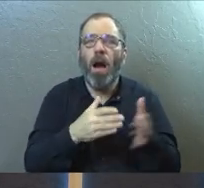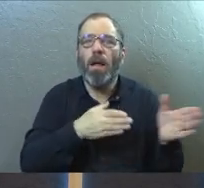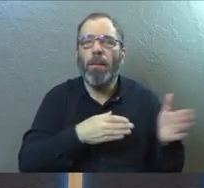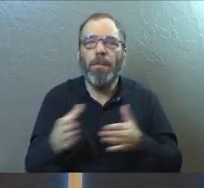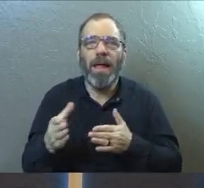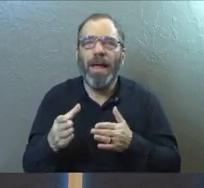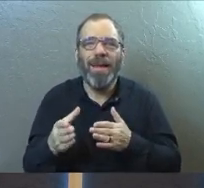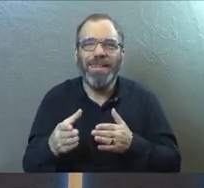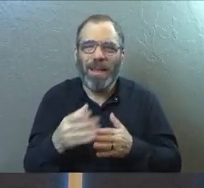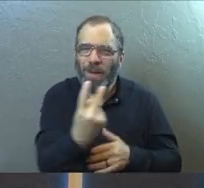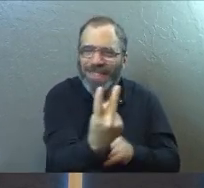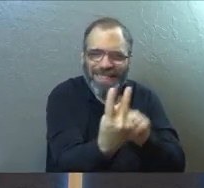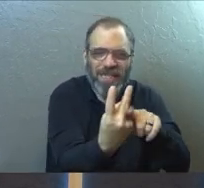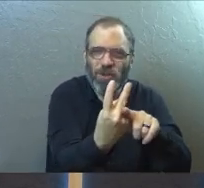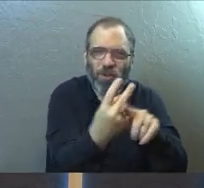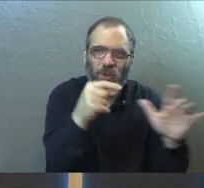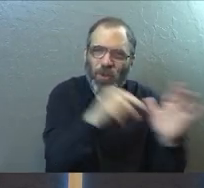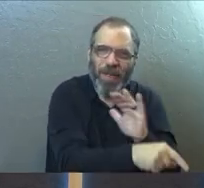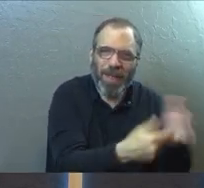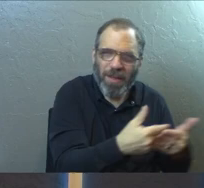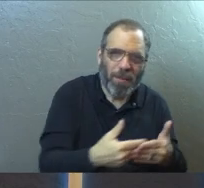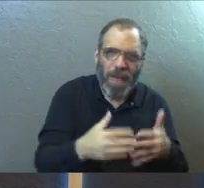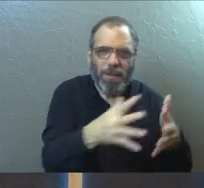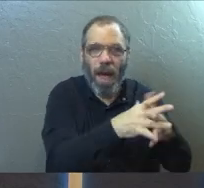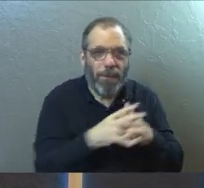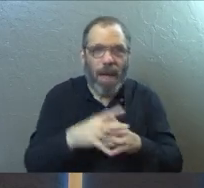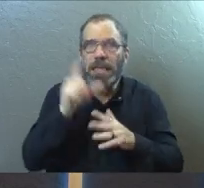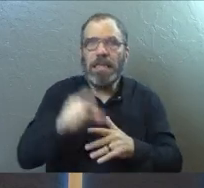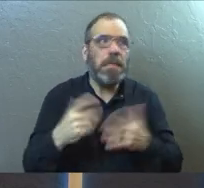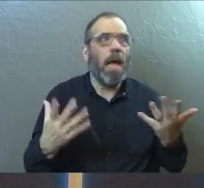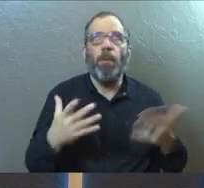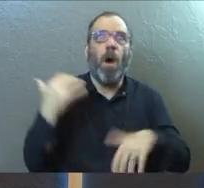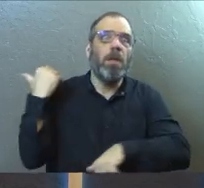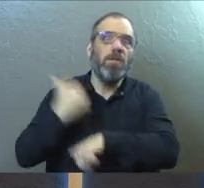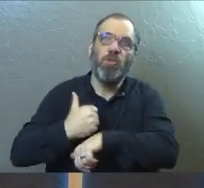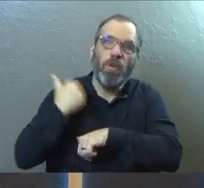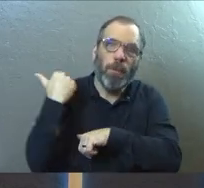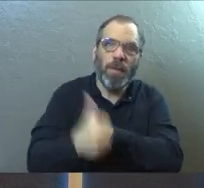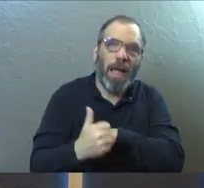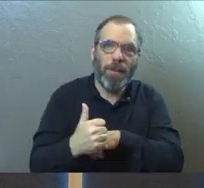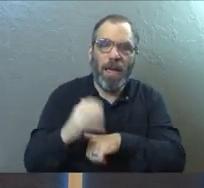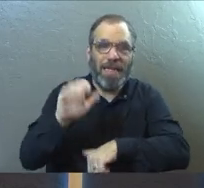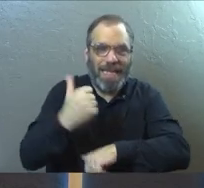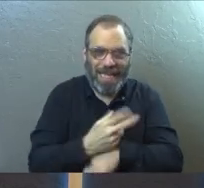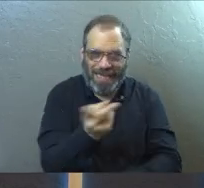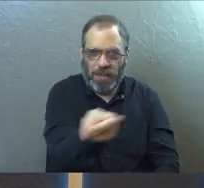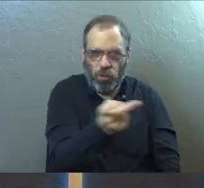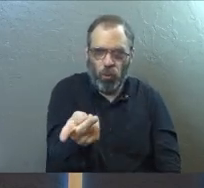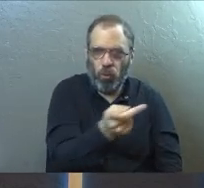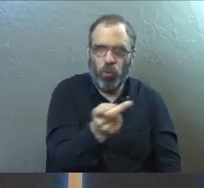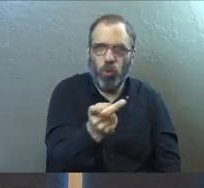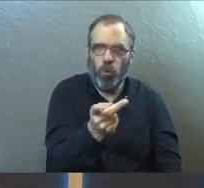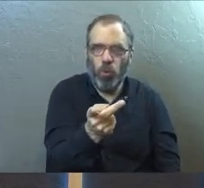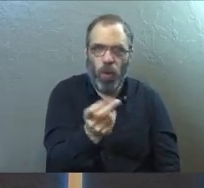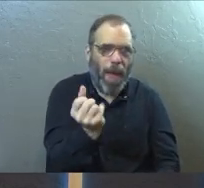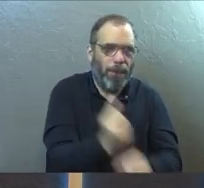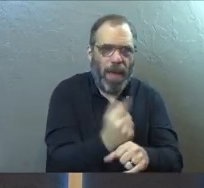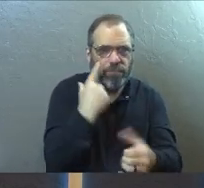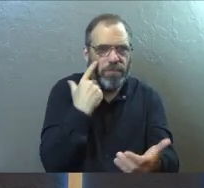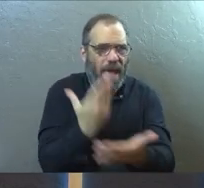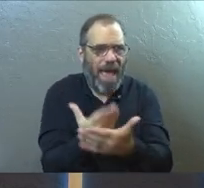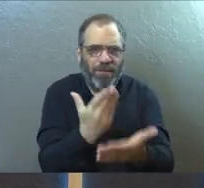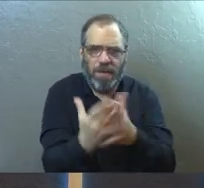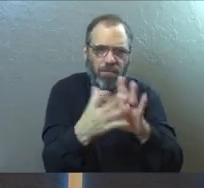plot. It wasn't these two people that had done it. America just needed somebody to blame. And so they set these two up, made up